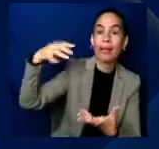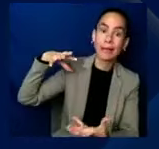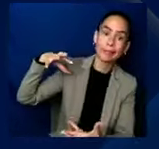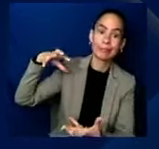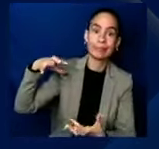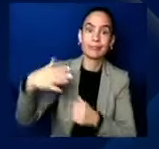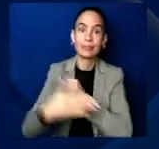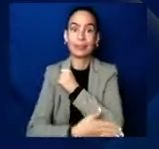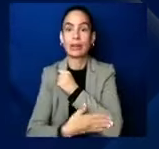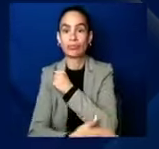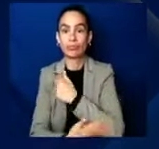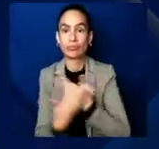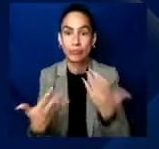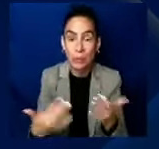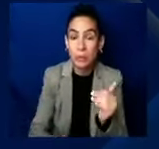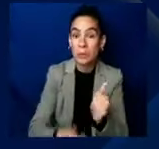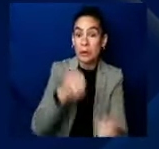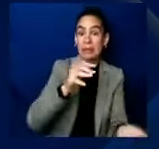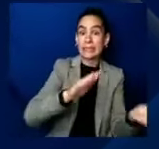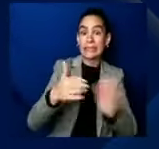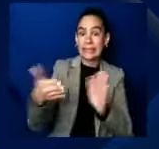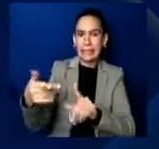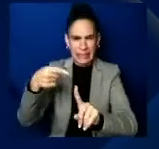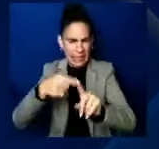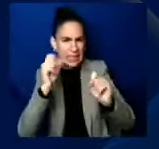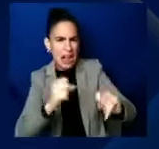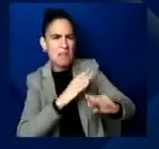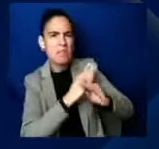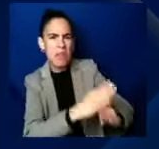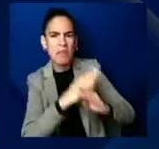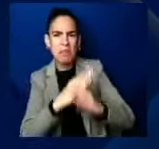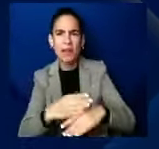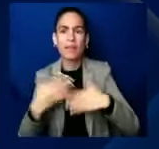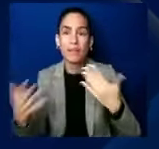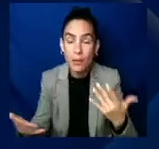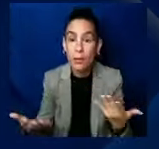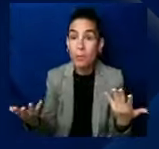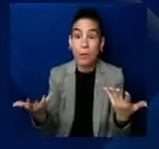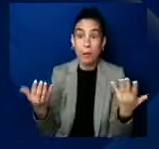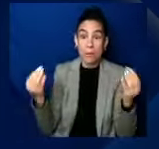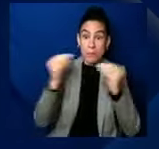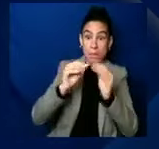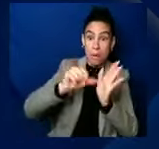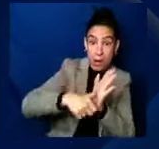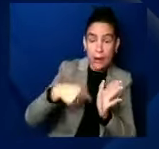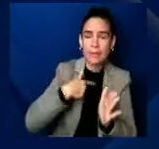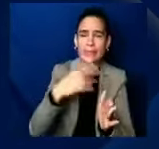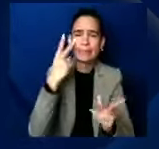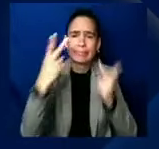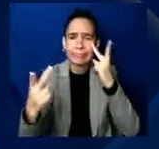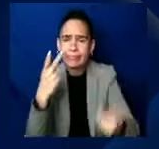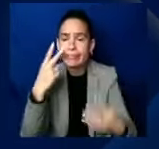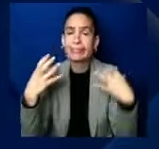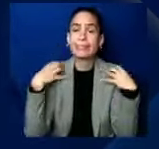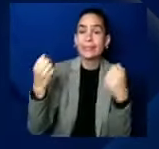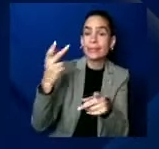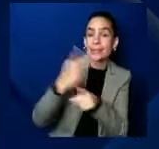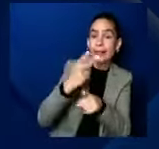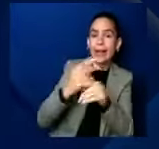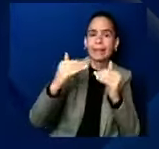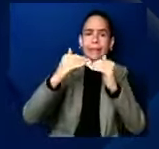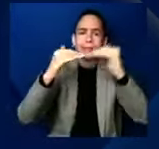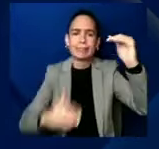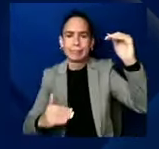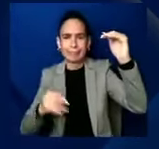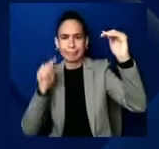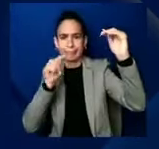preventable. And more than that, we see amidst these health care disparities that make it even worse for